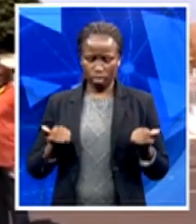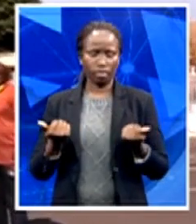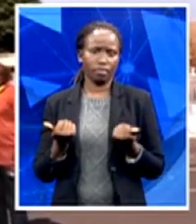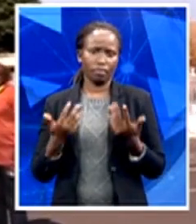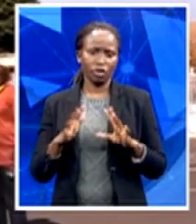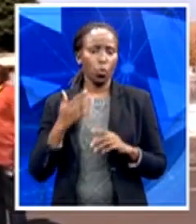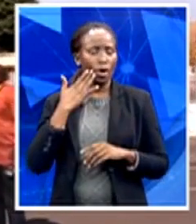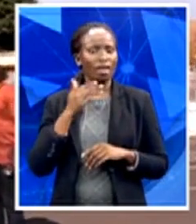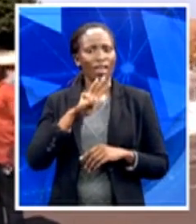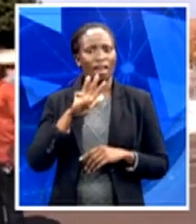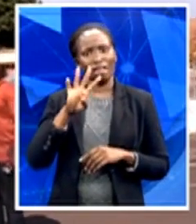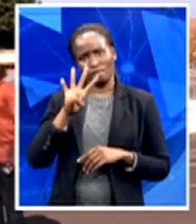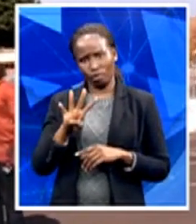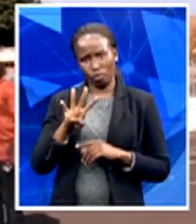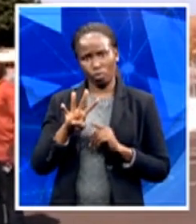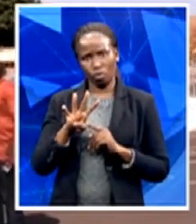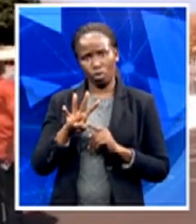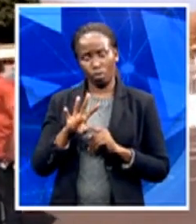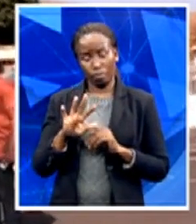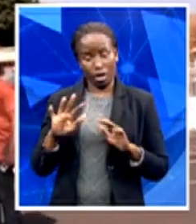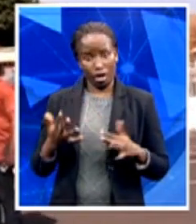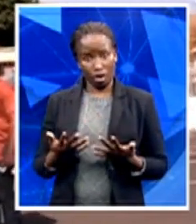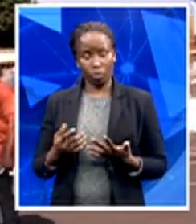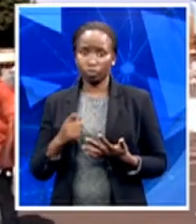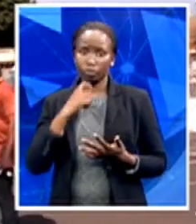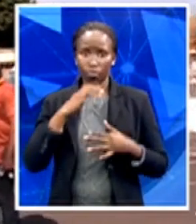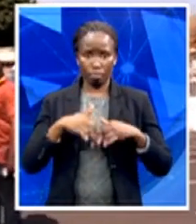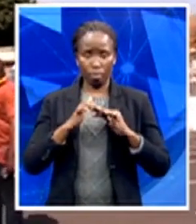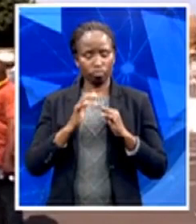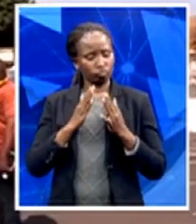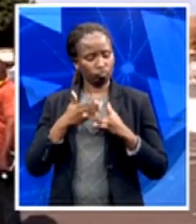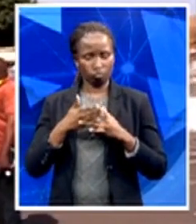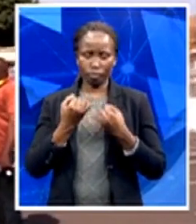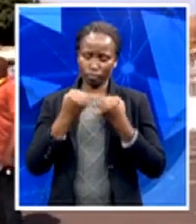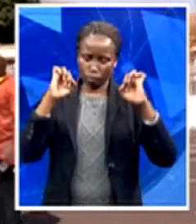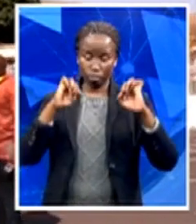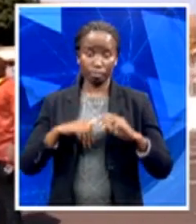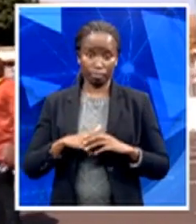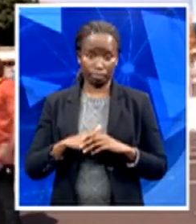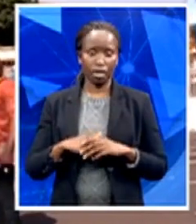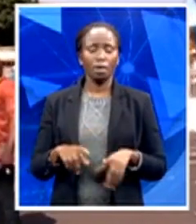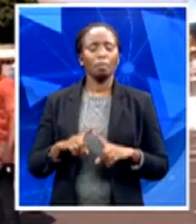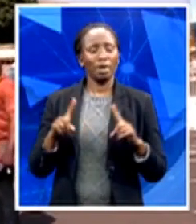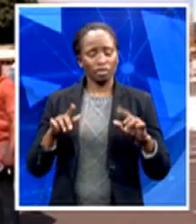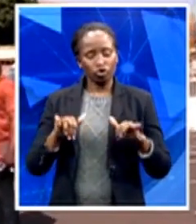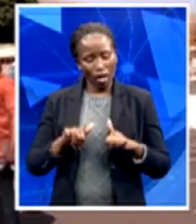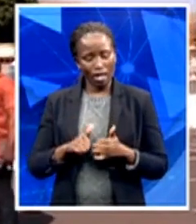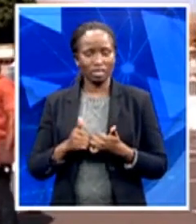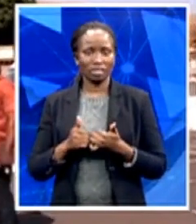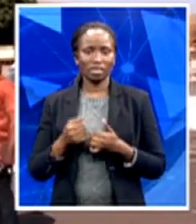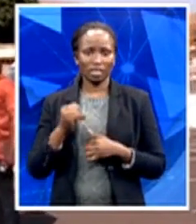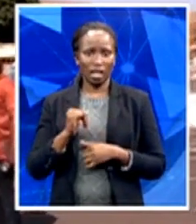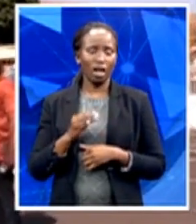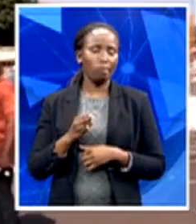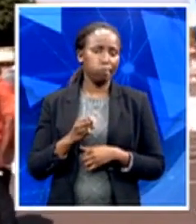1994 breakthrough. But challenges still remain. But if you look back, for